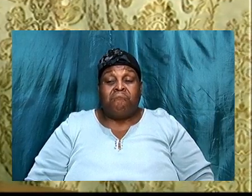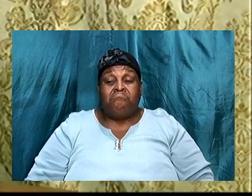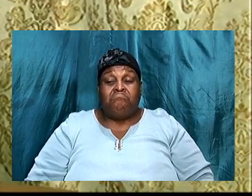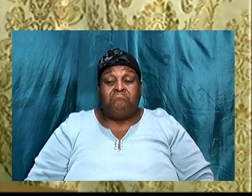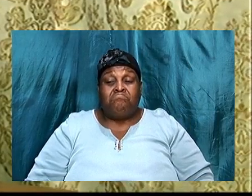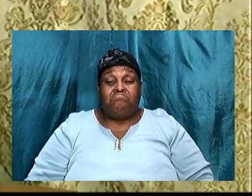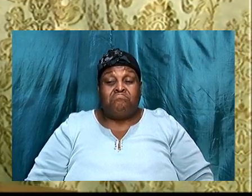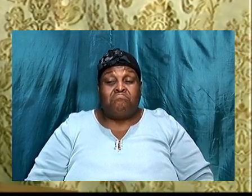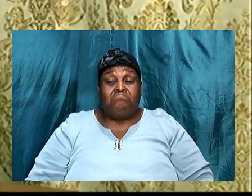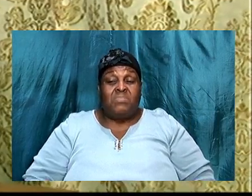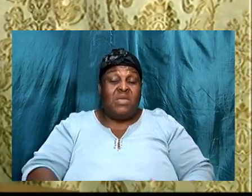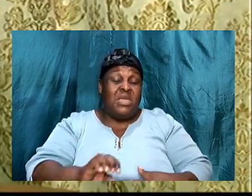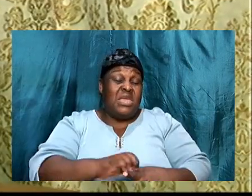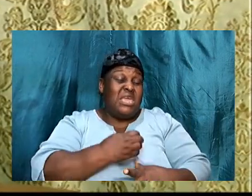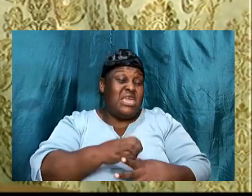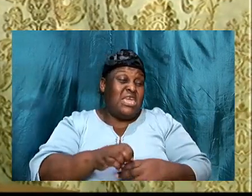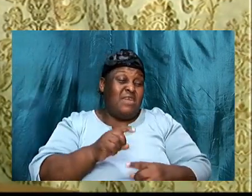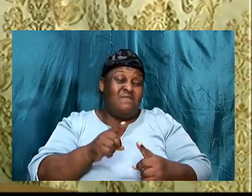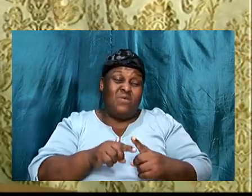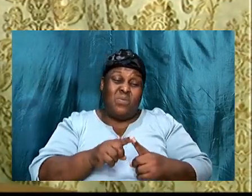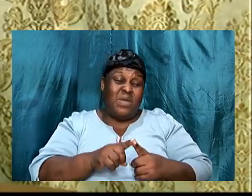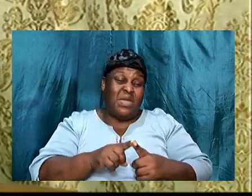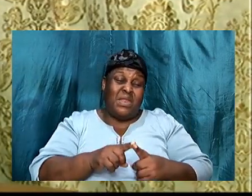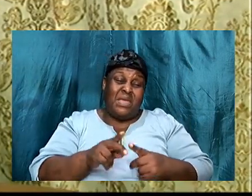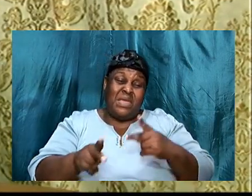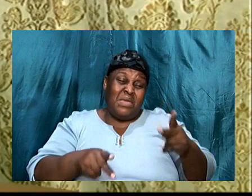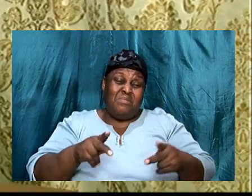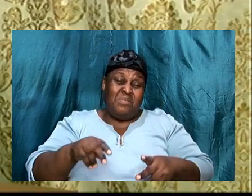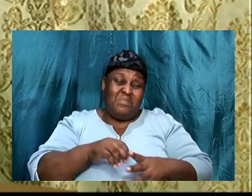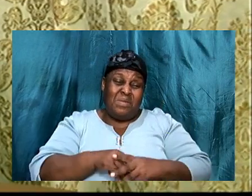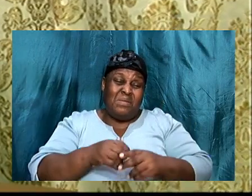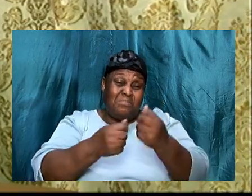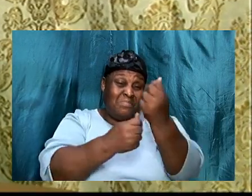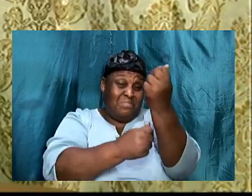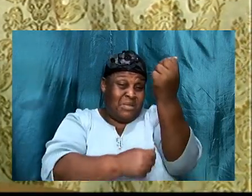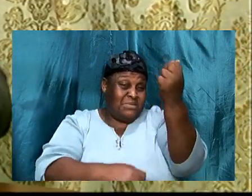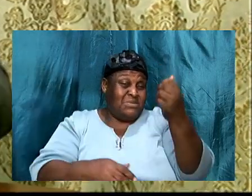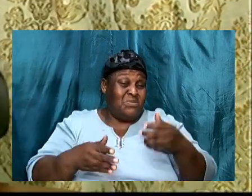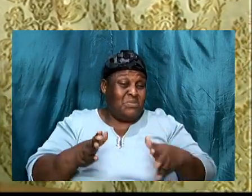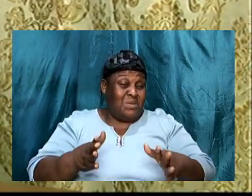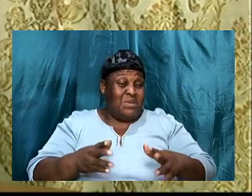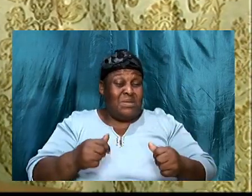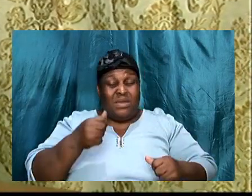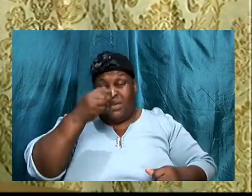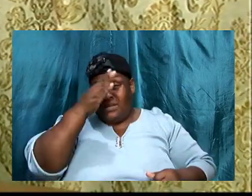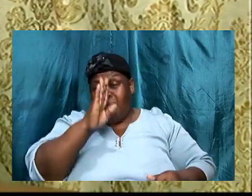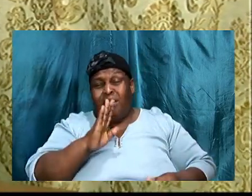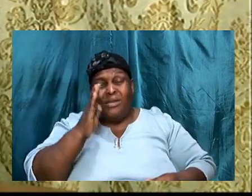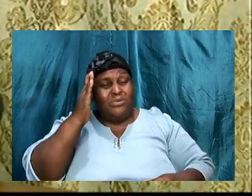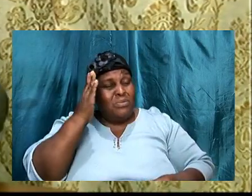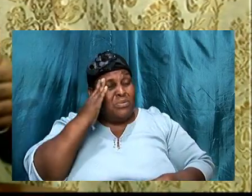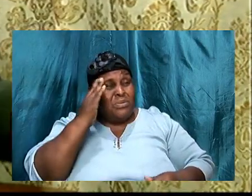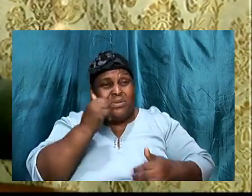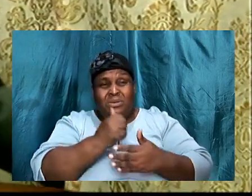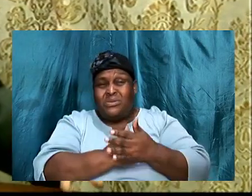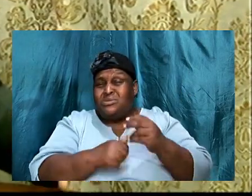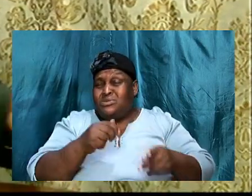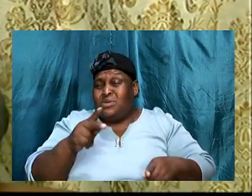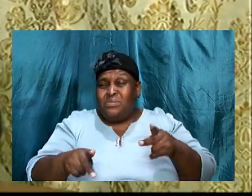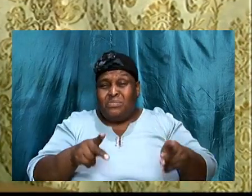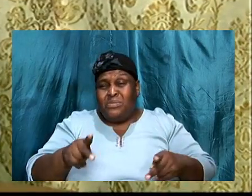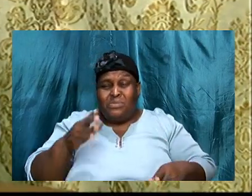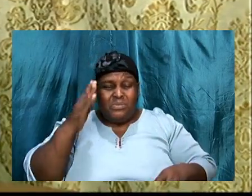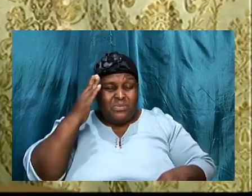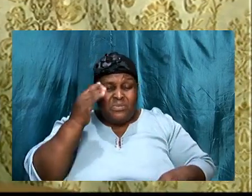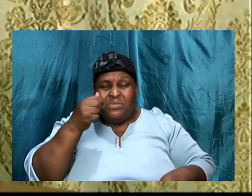and even when, are in their, backslidden state, and God know that, some folks, not going to make it back,